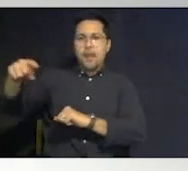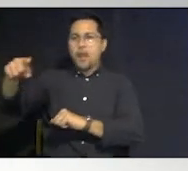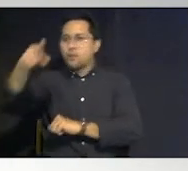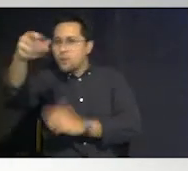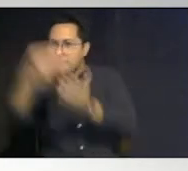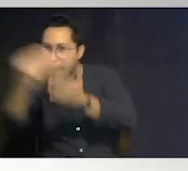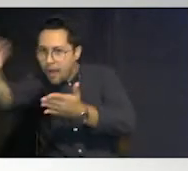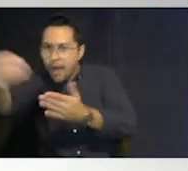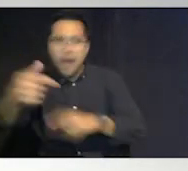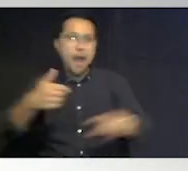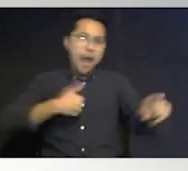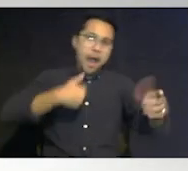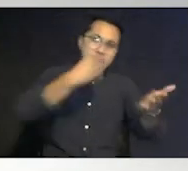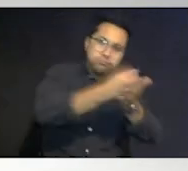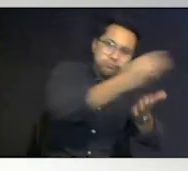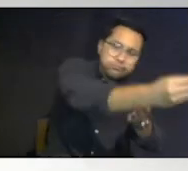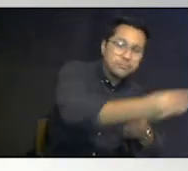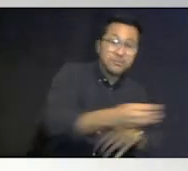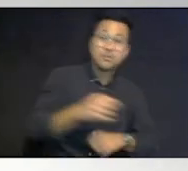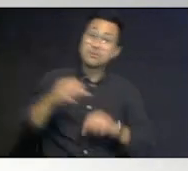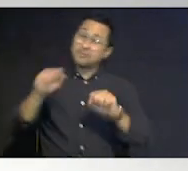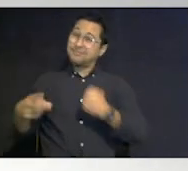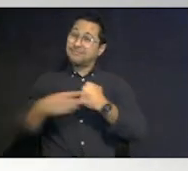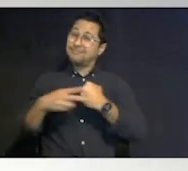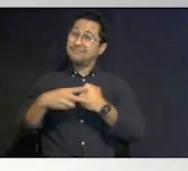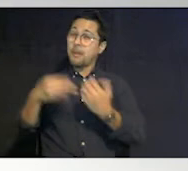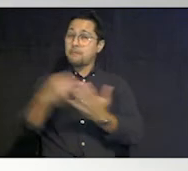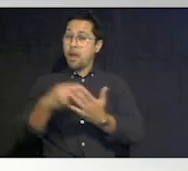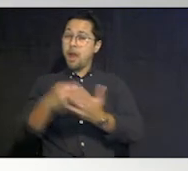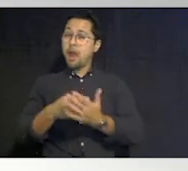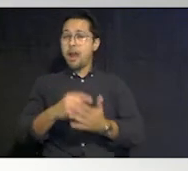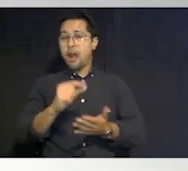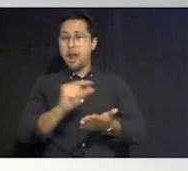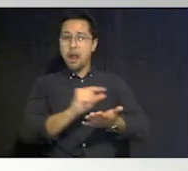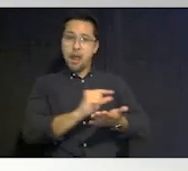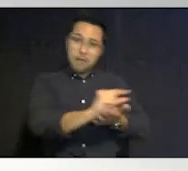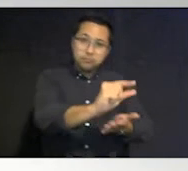and save themselves some some funding to to handle things little by little